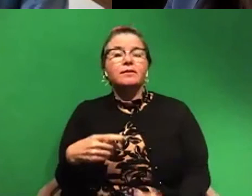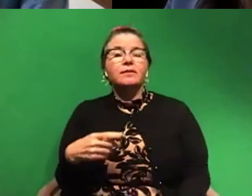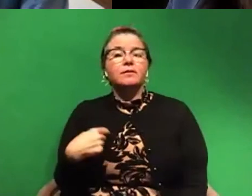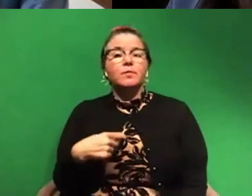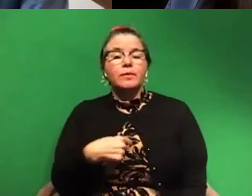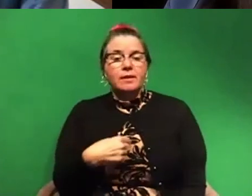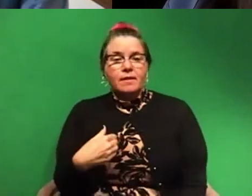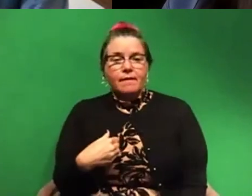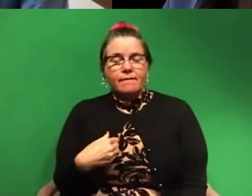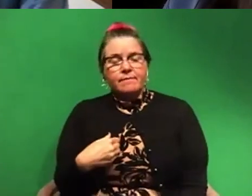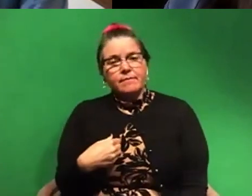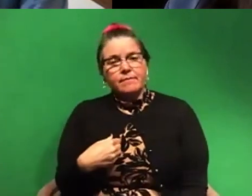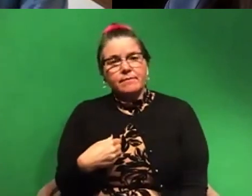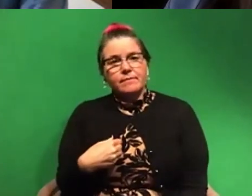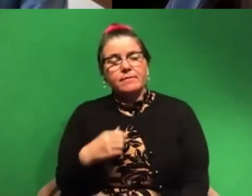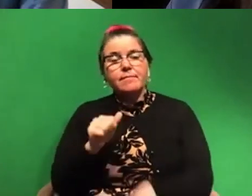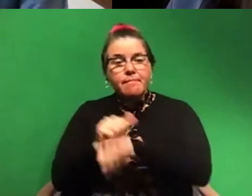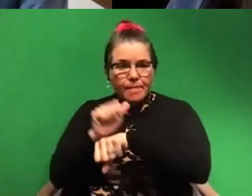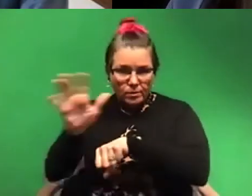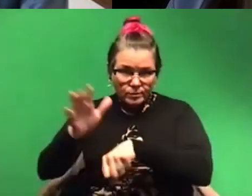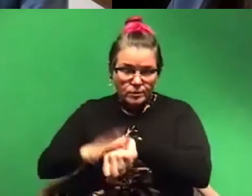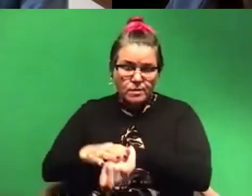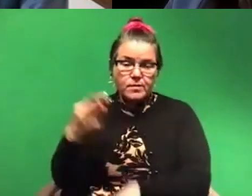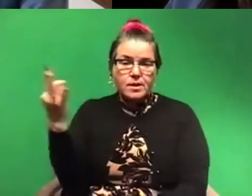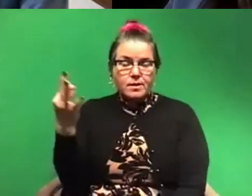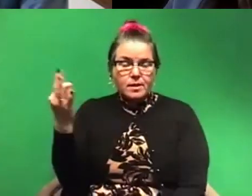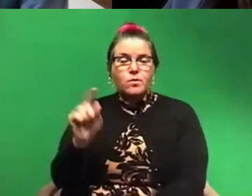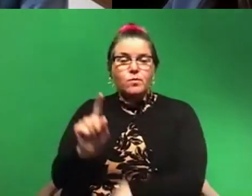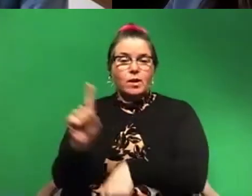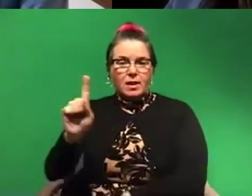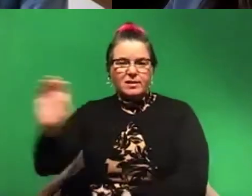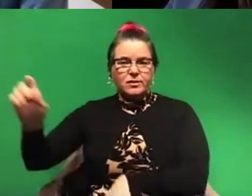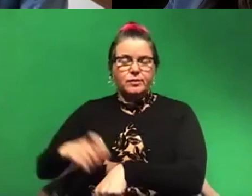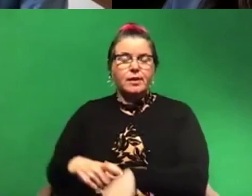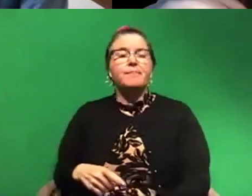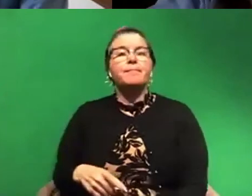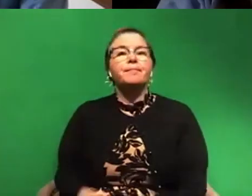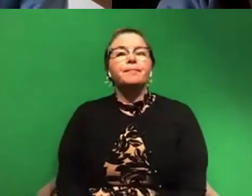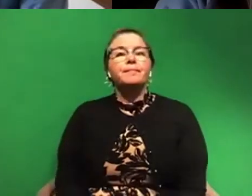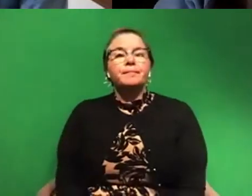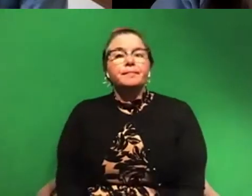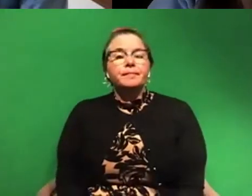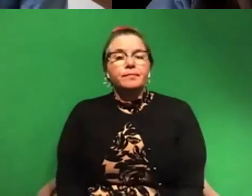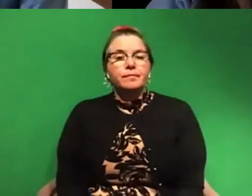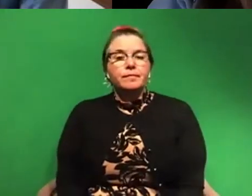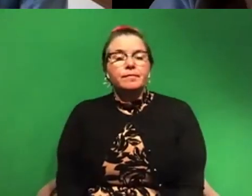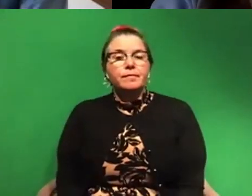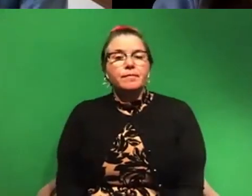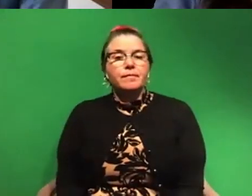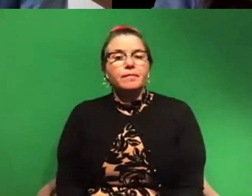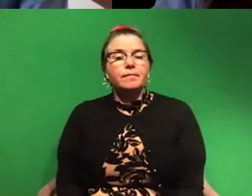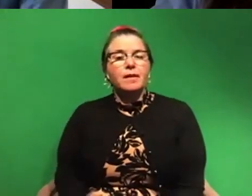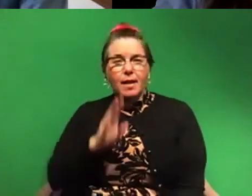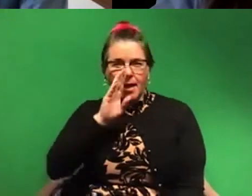mountains on Friday at one Eastern. We've got, uh, elephants on